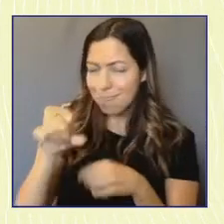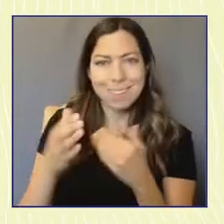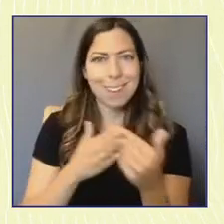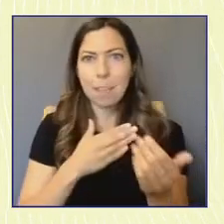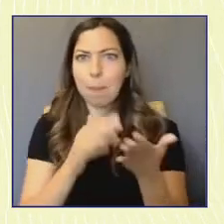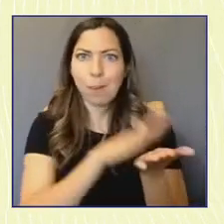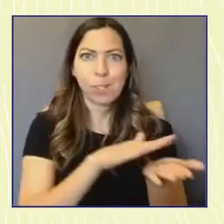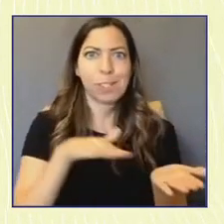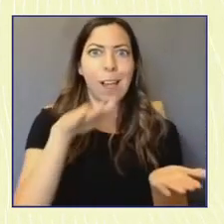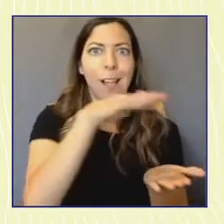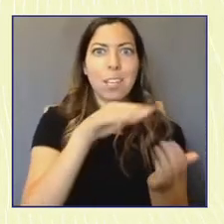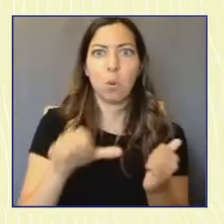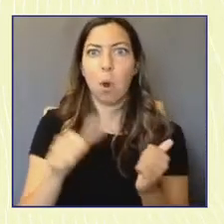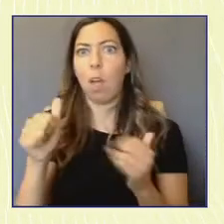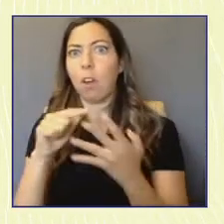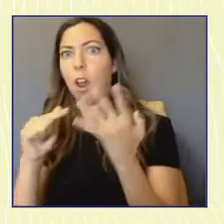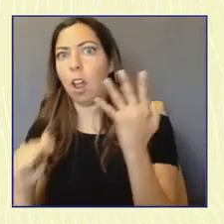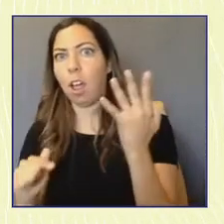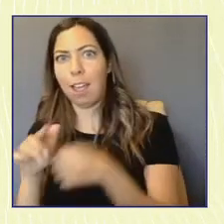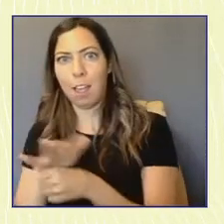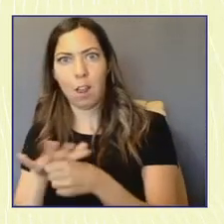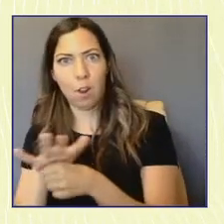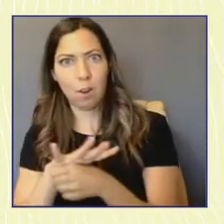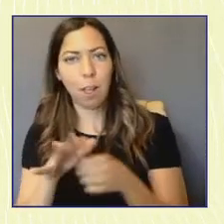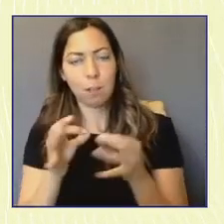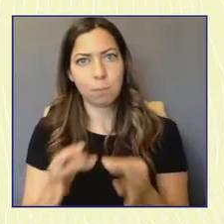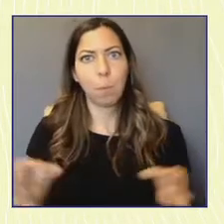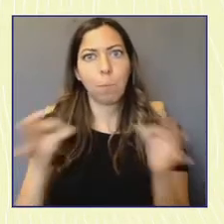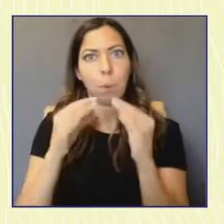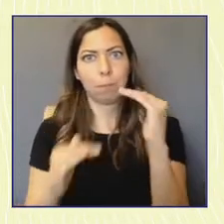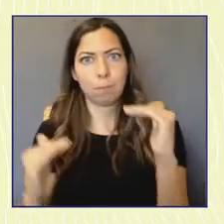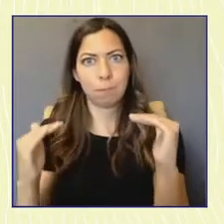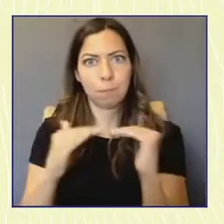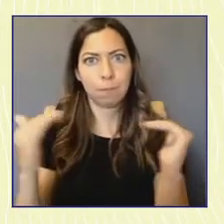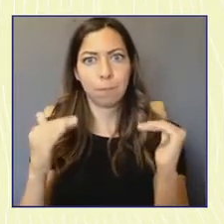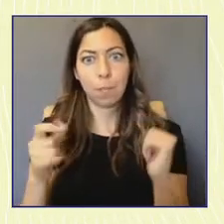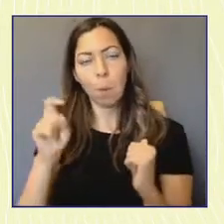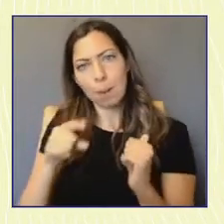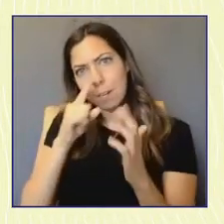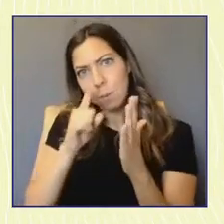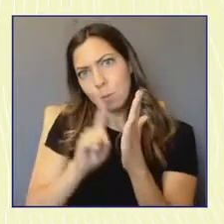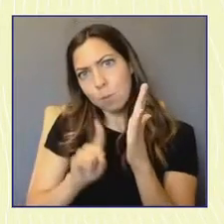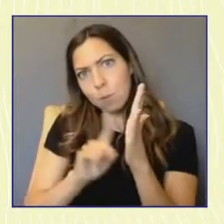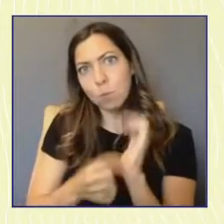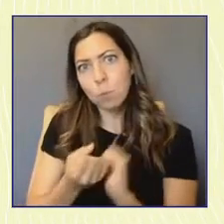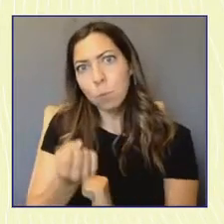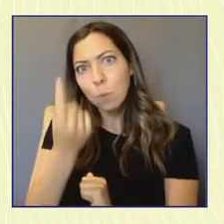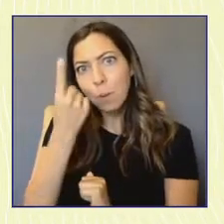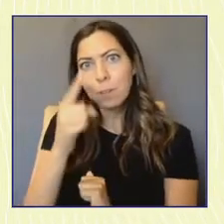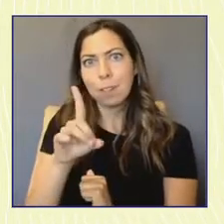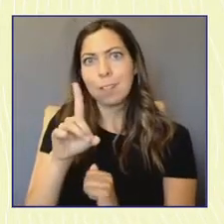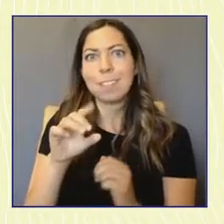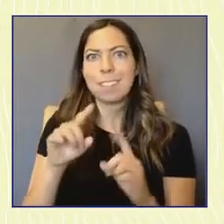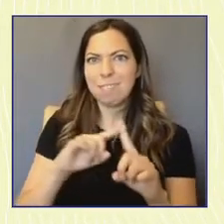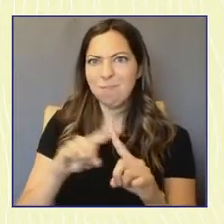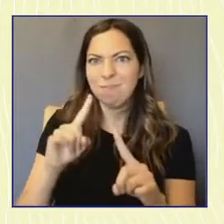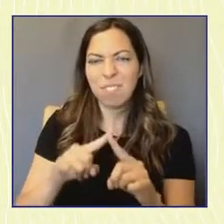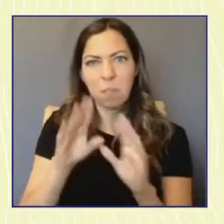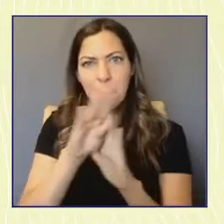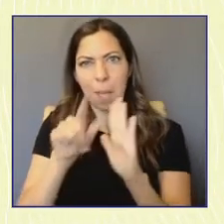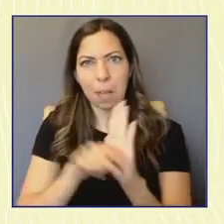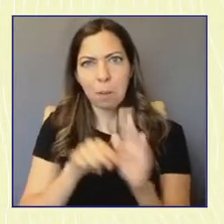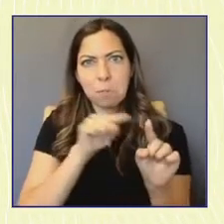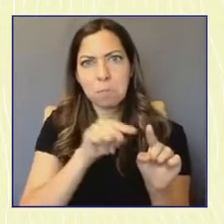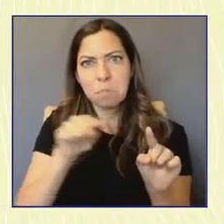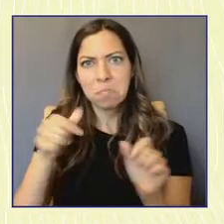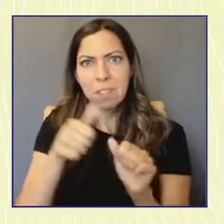come from and so circles specific research on better understanding different young demographics of Americans has really helped us also grow our